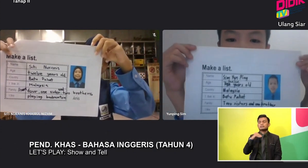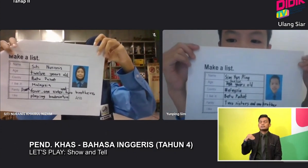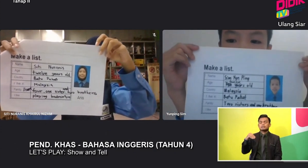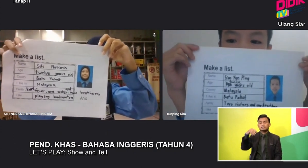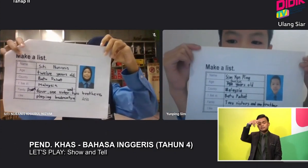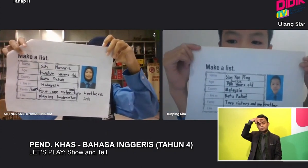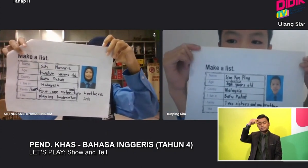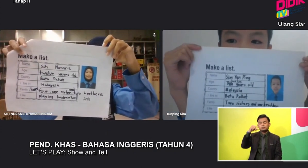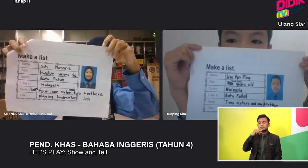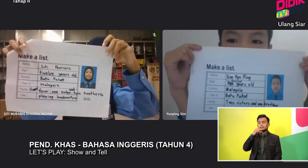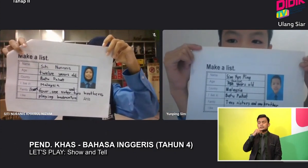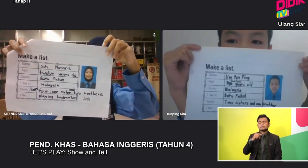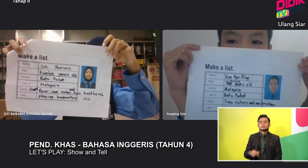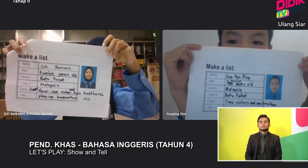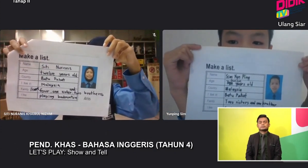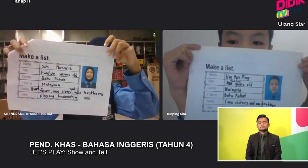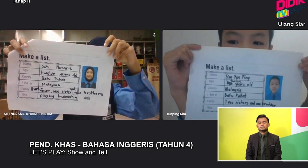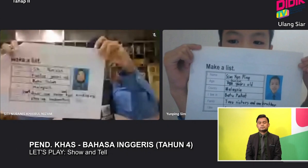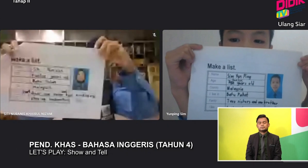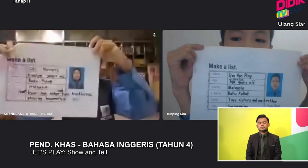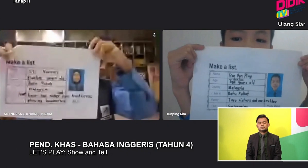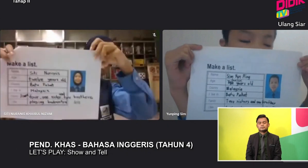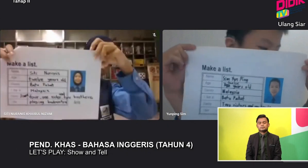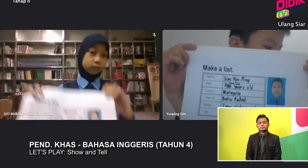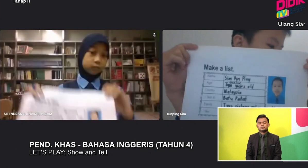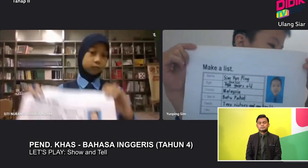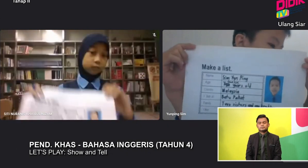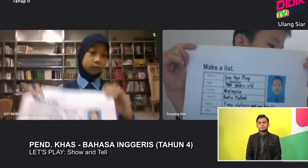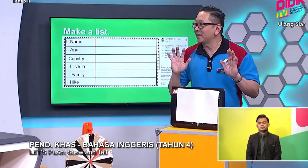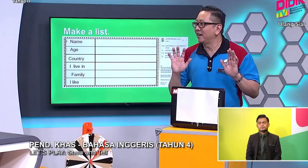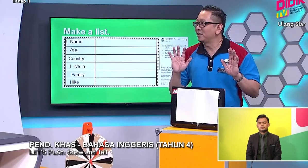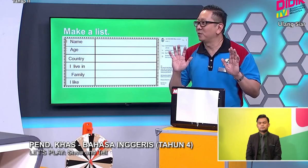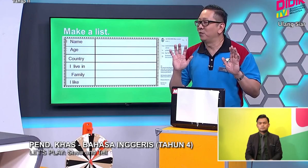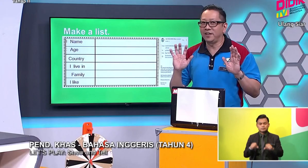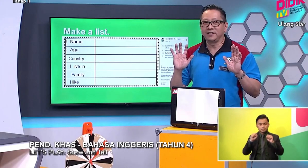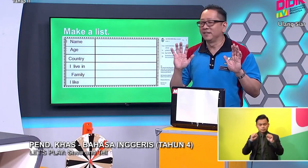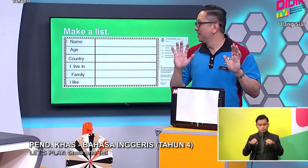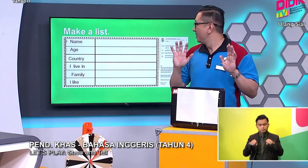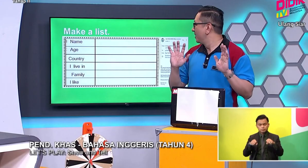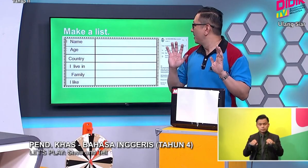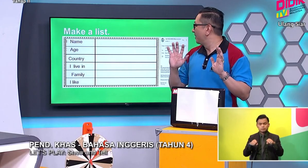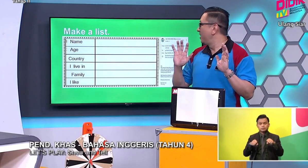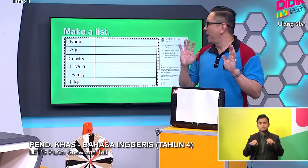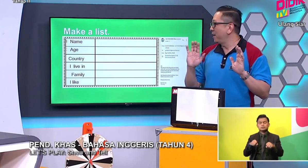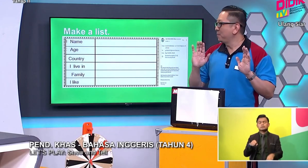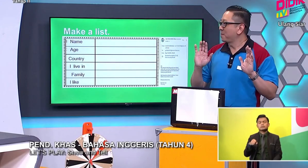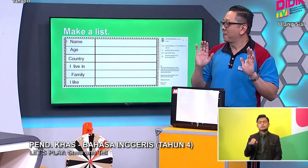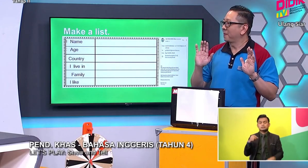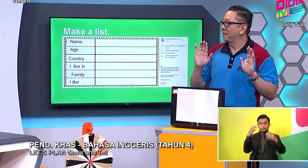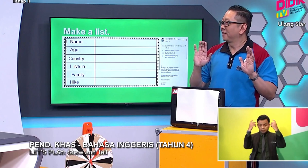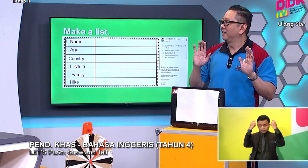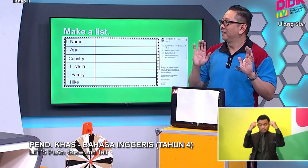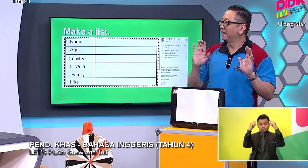well. Okay. Right now. Anies. Can teacher request Anies to read the name?